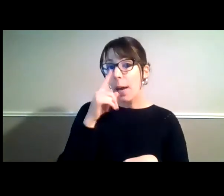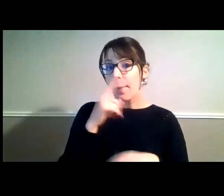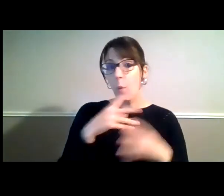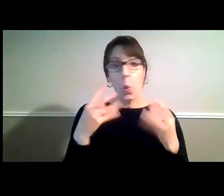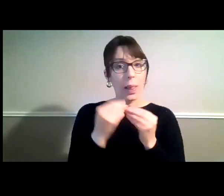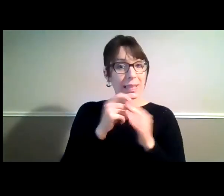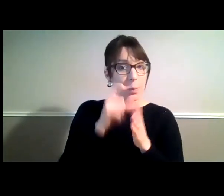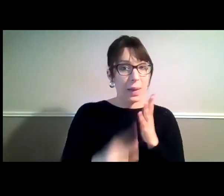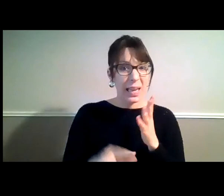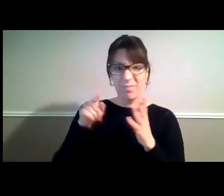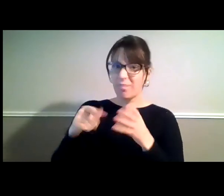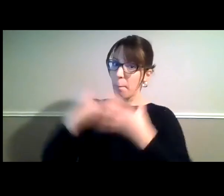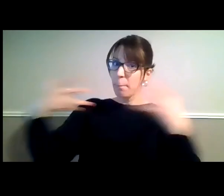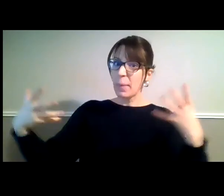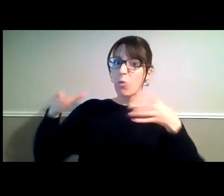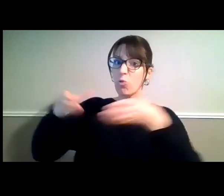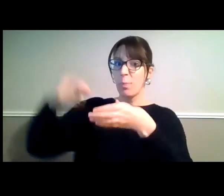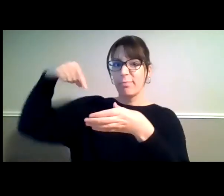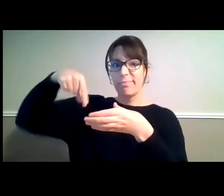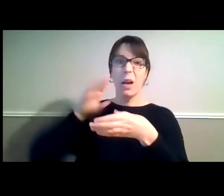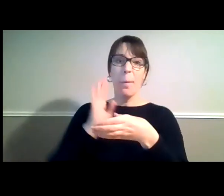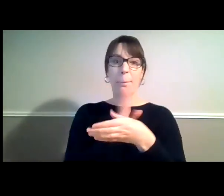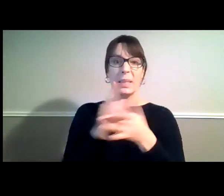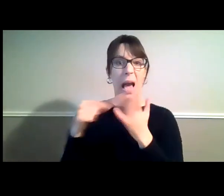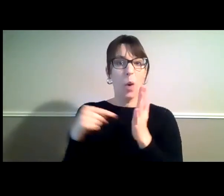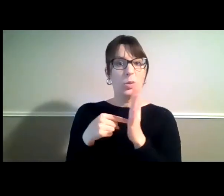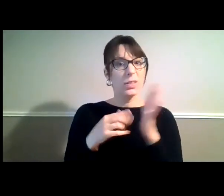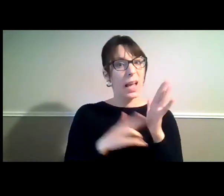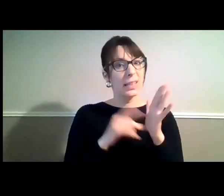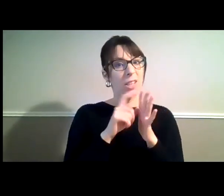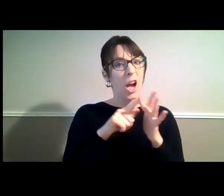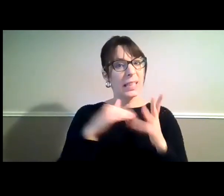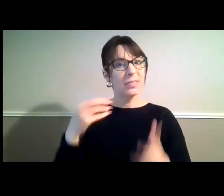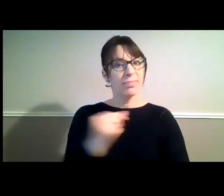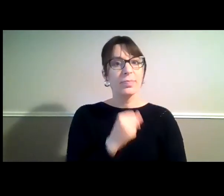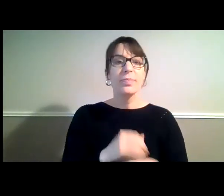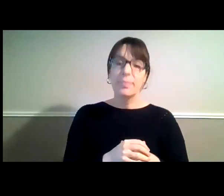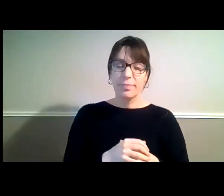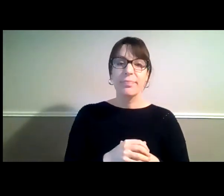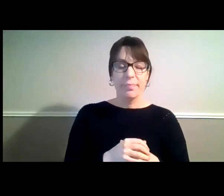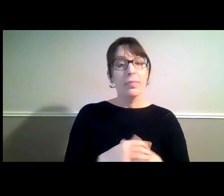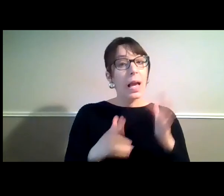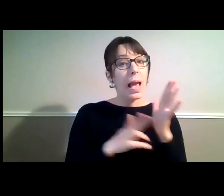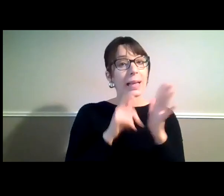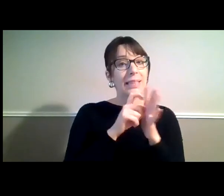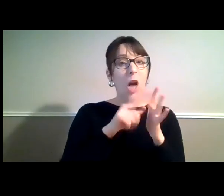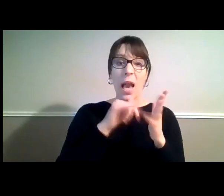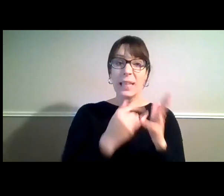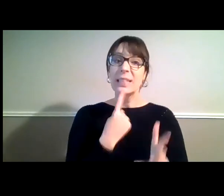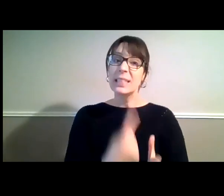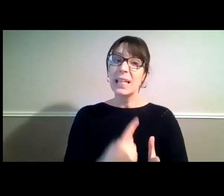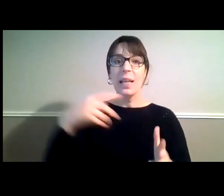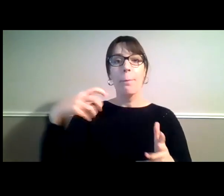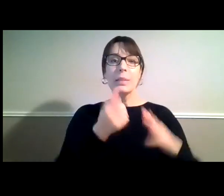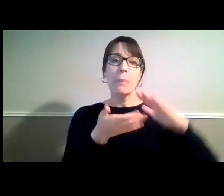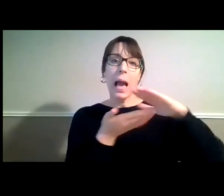out on receiving support under the NDIS. This is because the NDIS Act states that you must be under